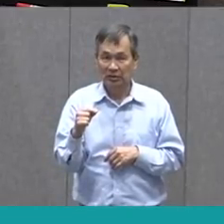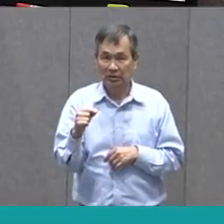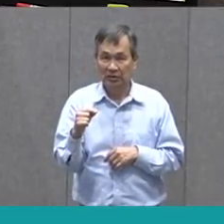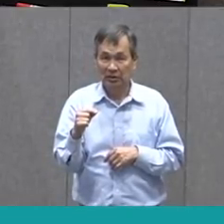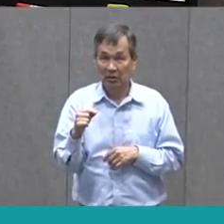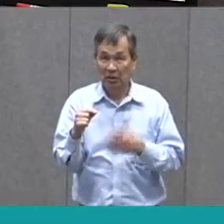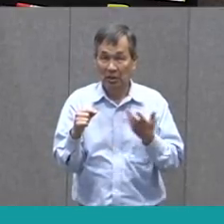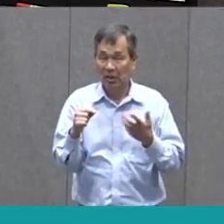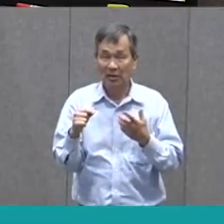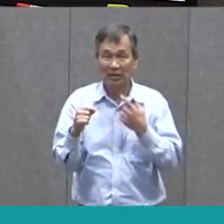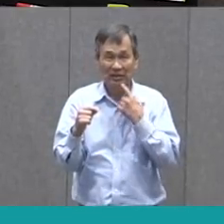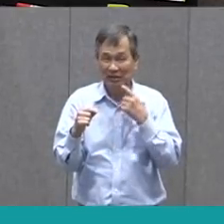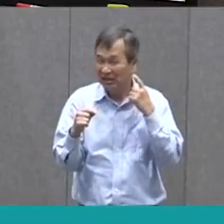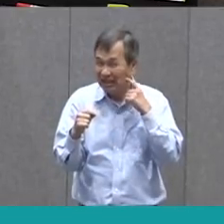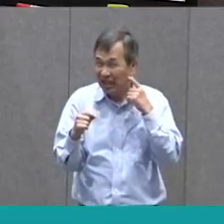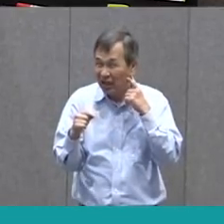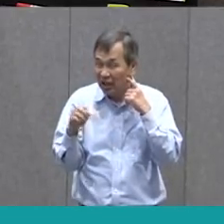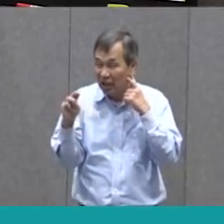Can you sound that out?